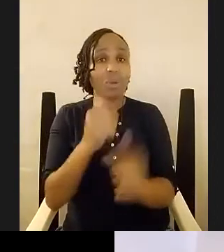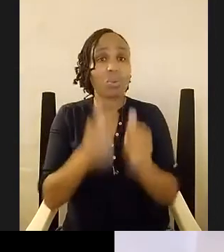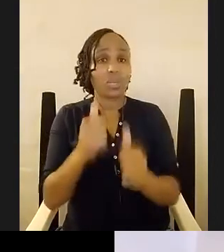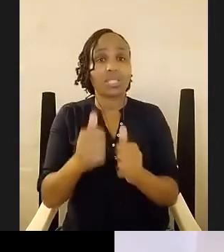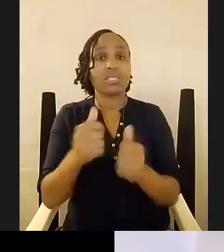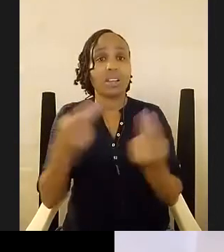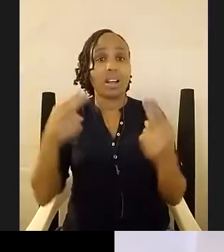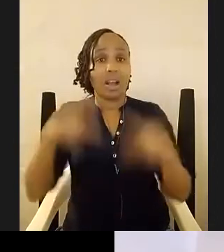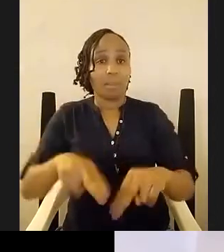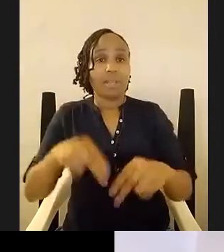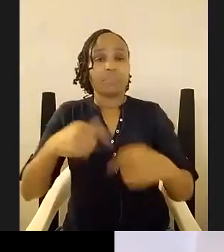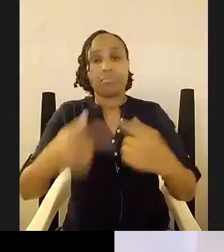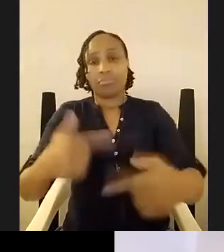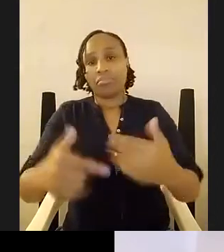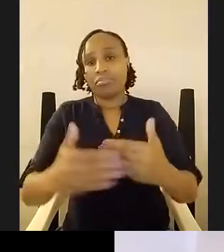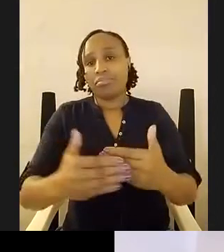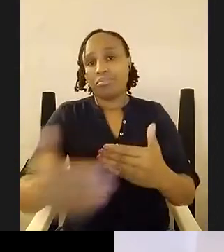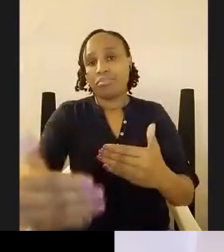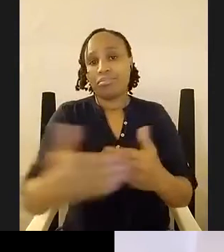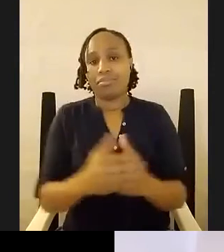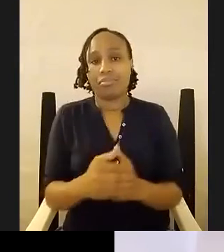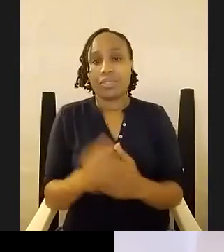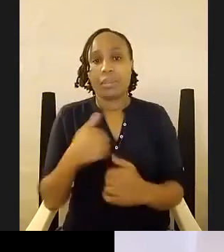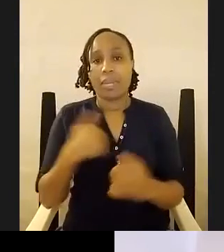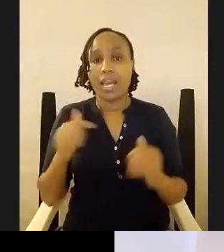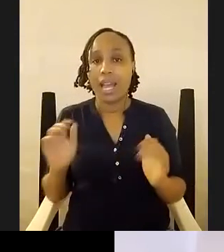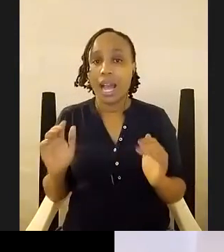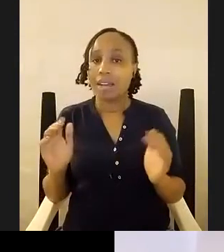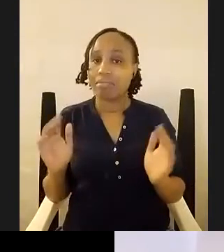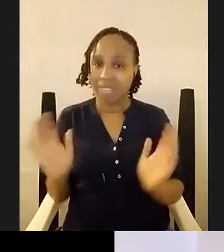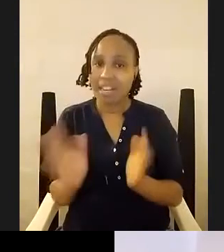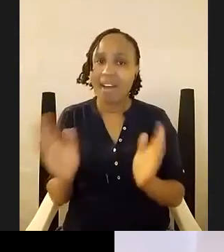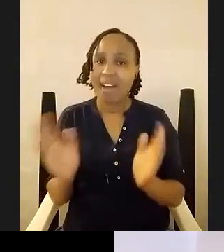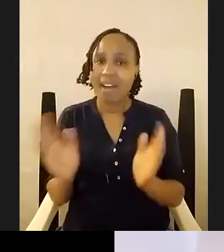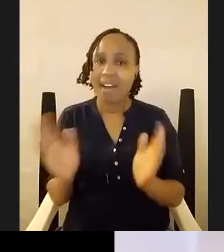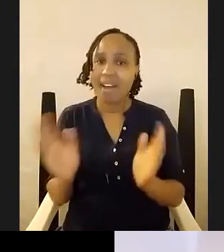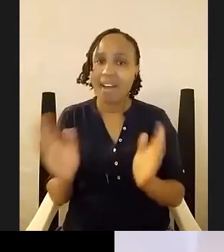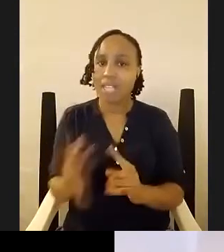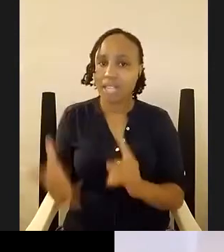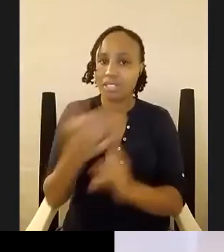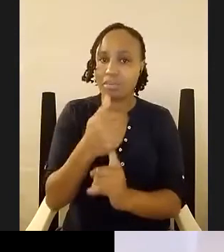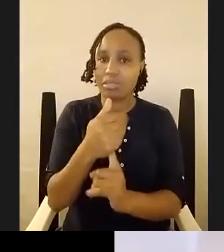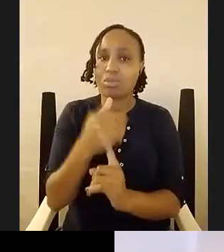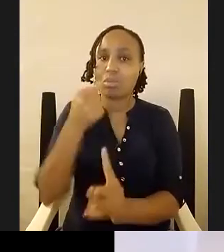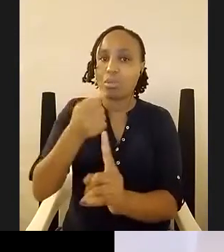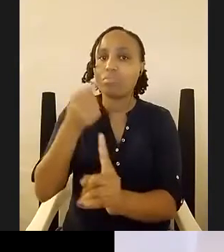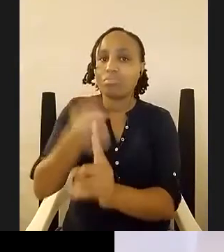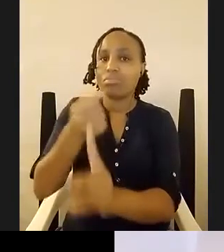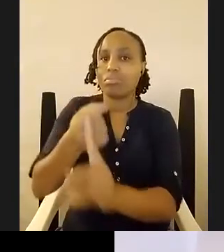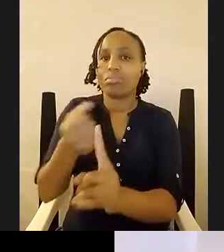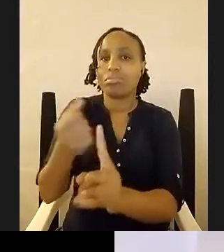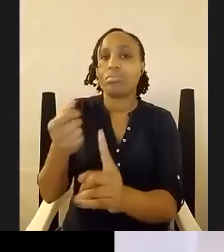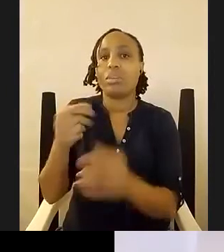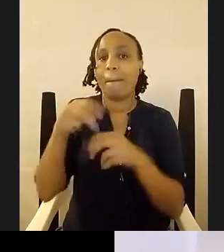so um i'm encouraged by this milestone to pursue others in much the same way that you know